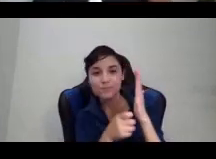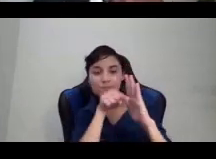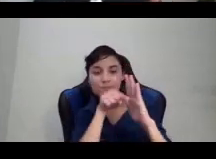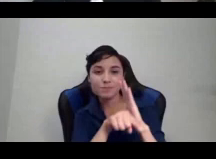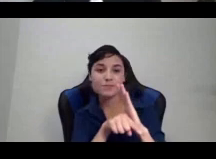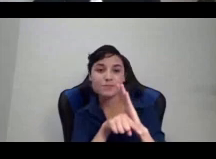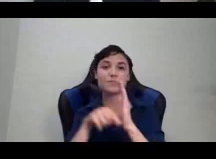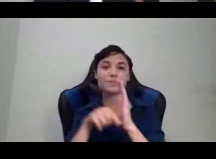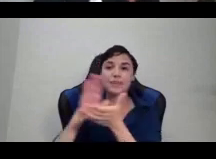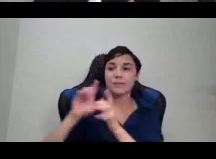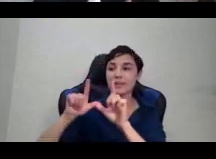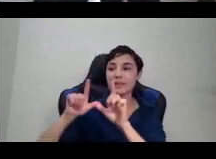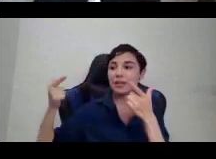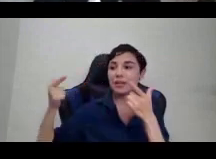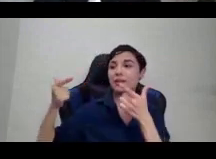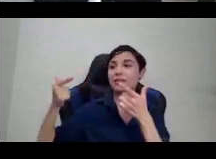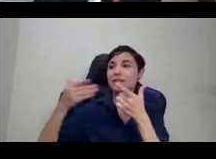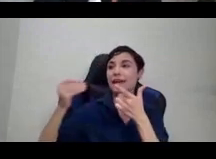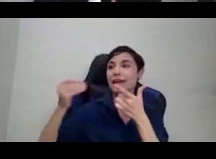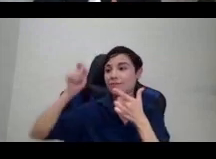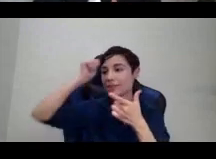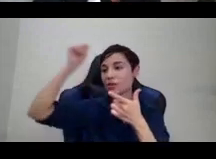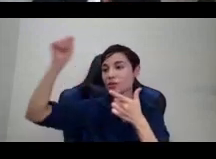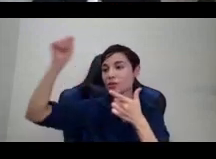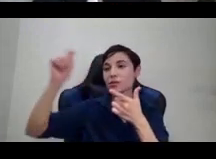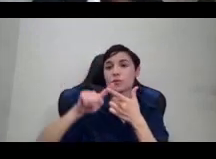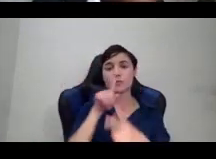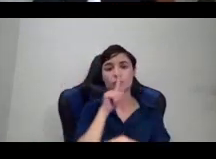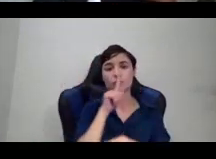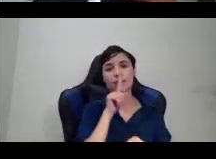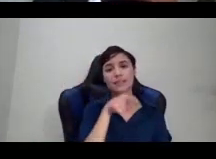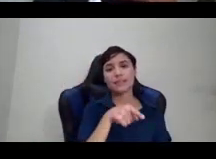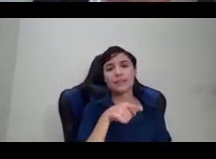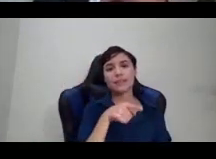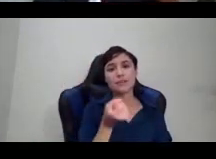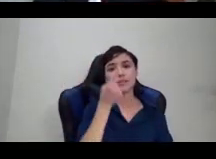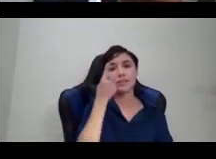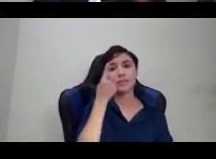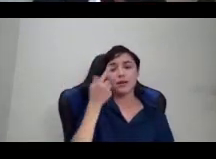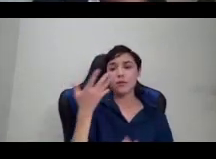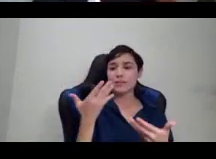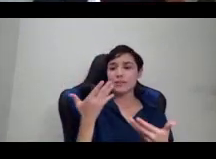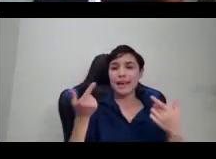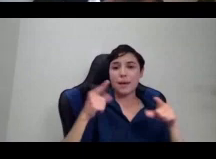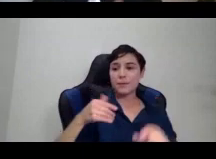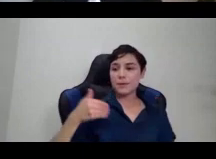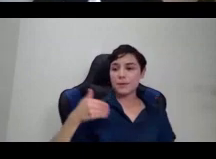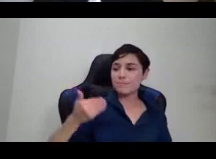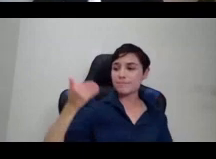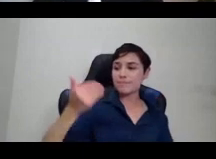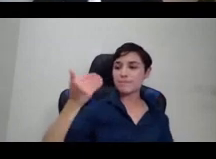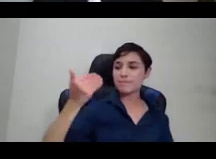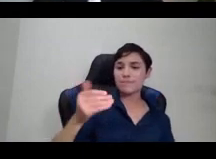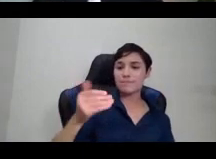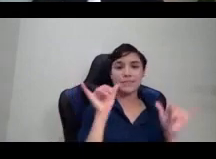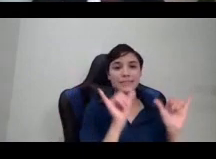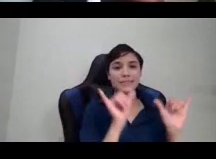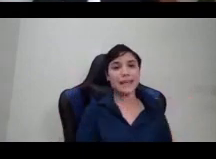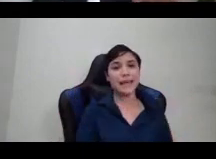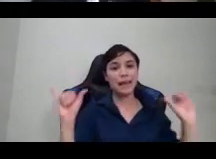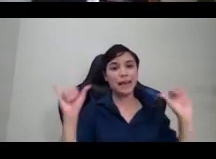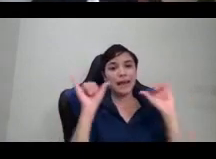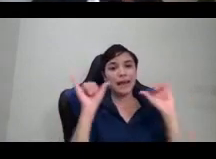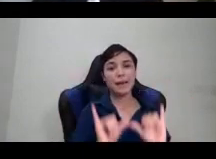understand the pattern here, which is that these, which is that these women and many women were